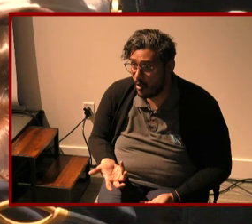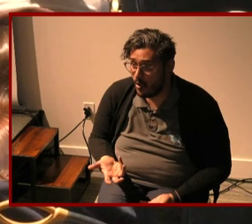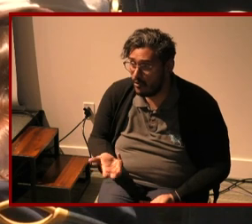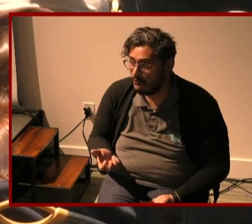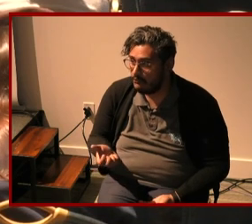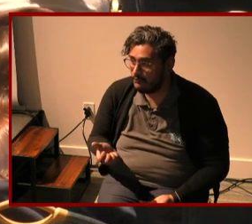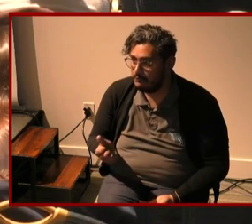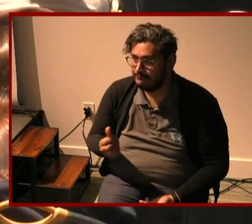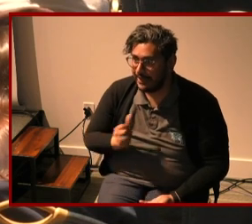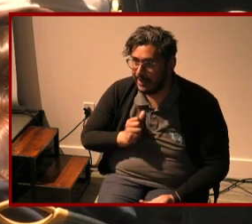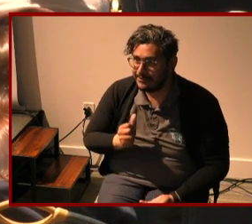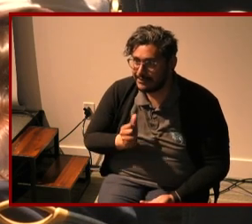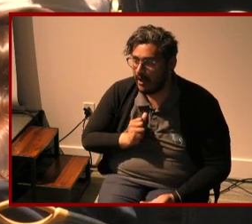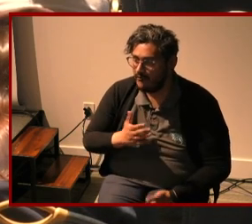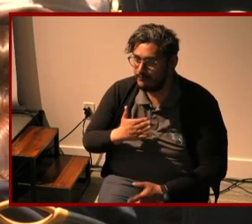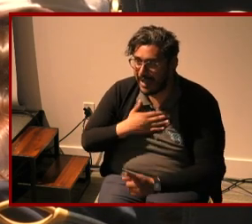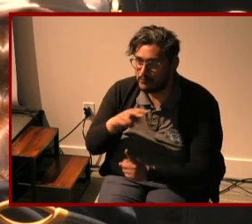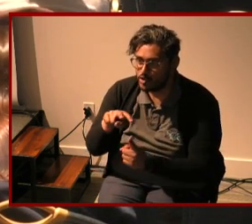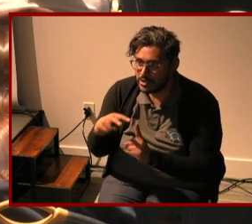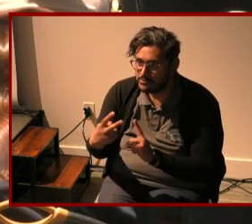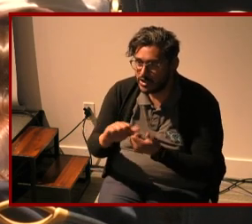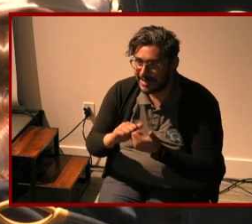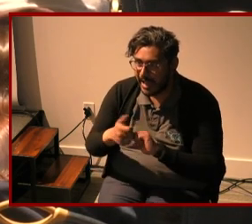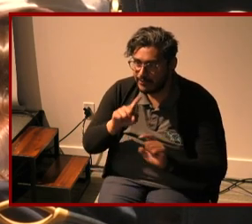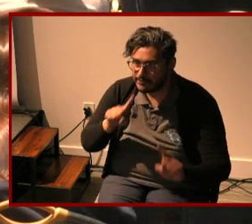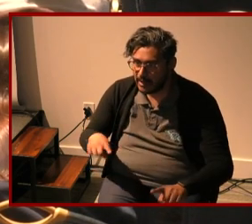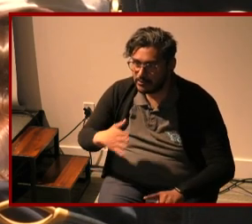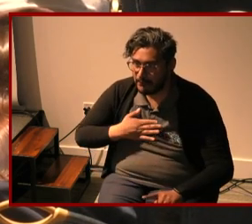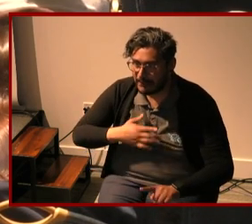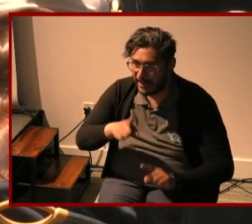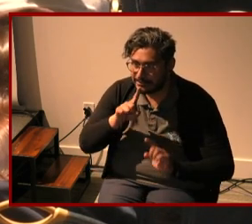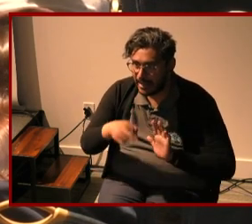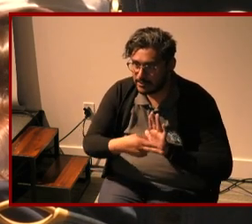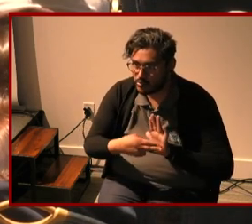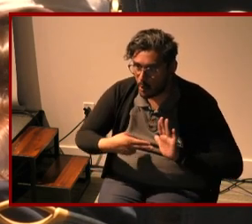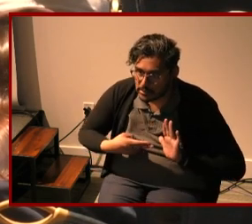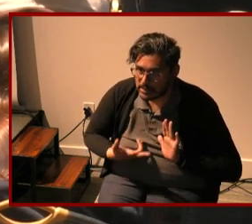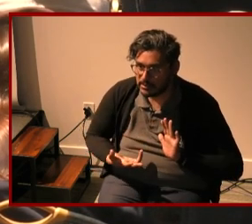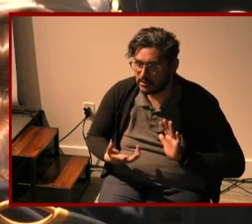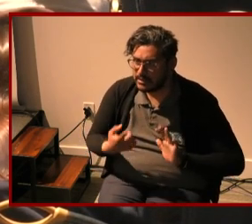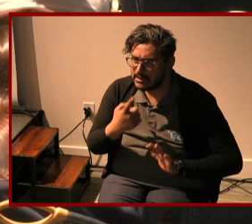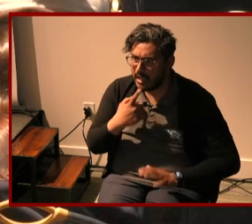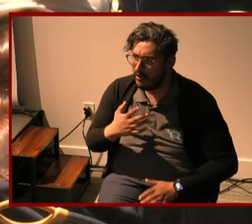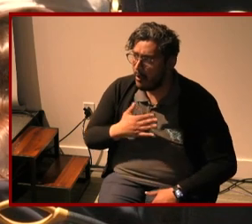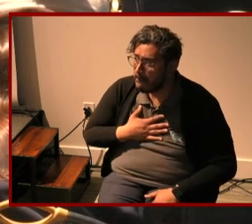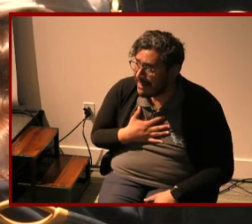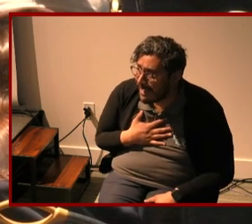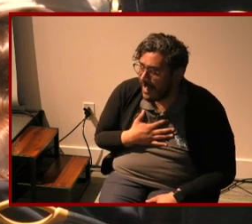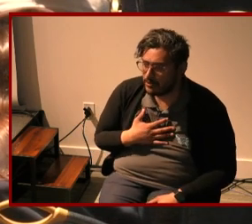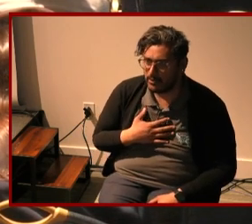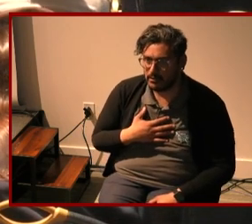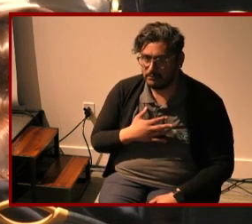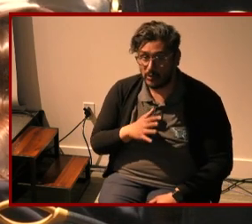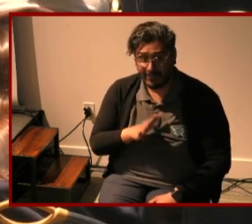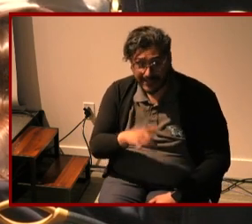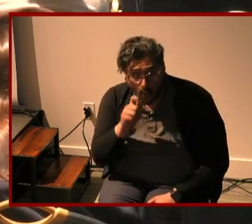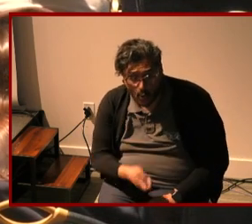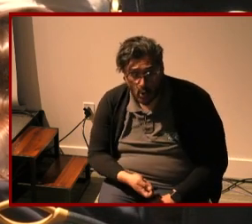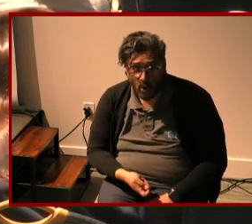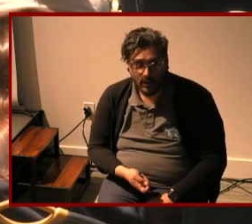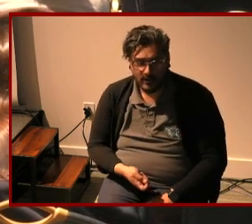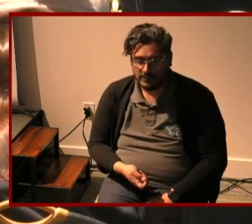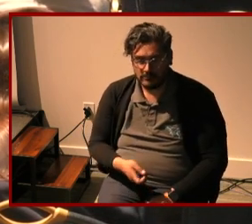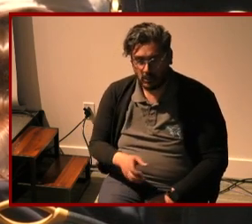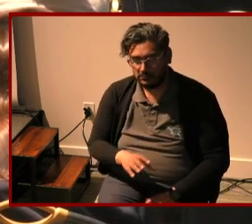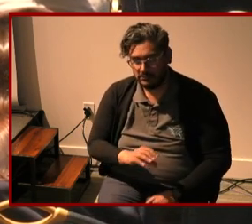i've perceived how to respond to my diagnosis and oh my god or oh that's so cool not no one's told me that but you